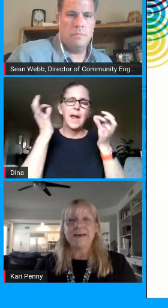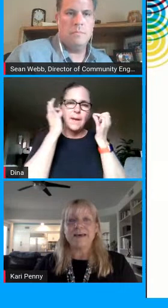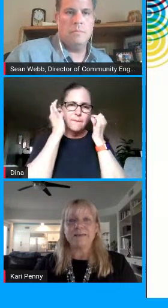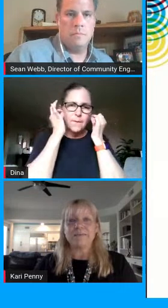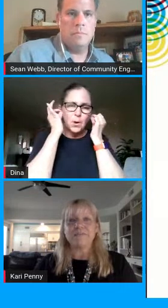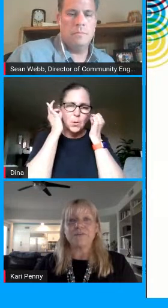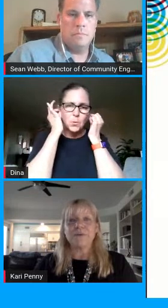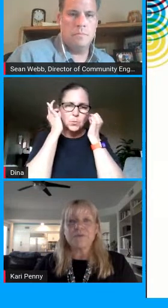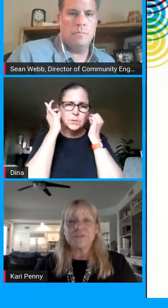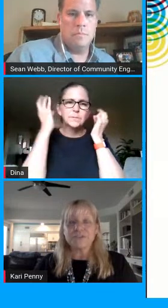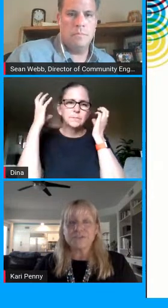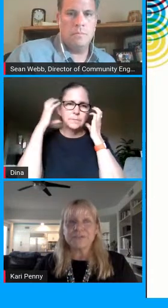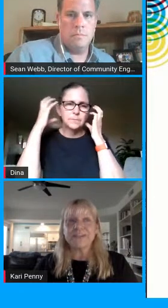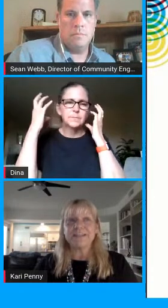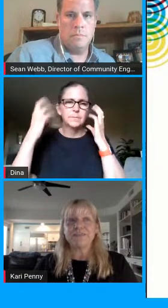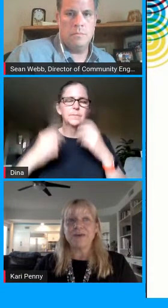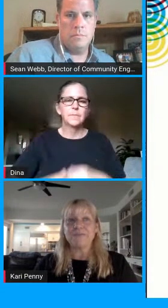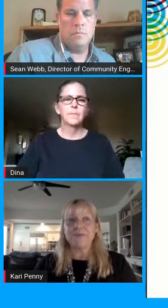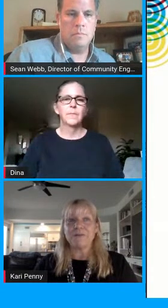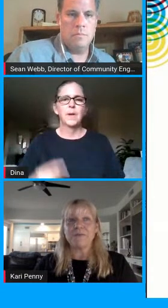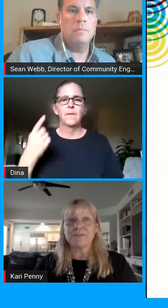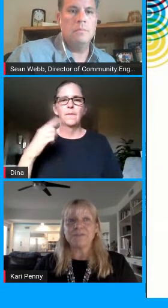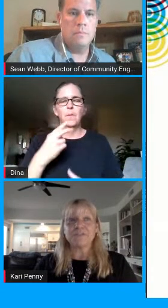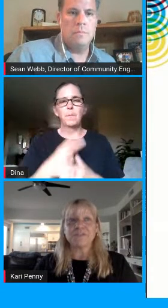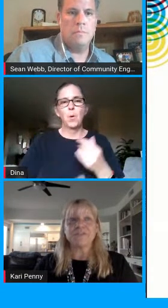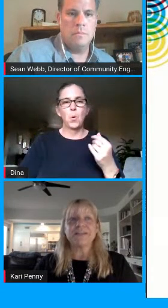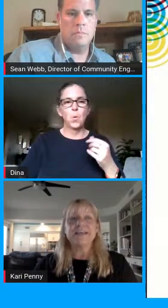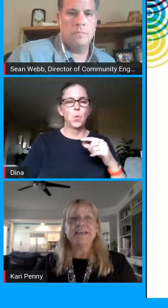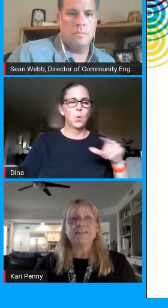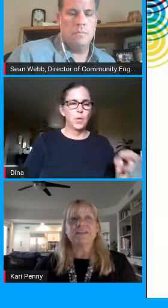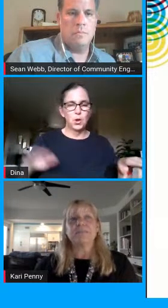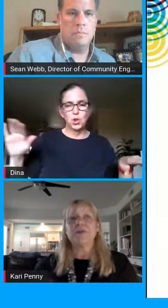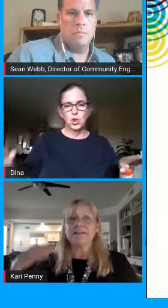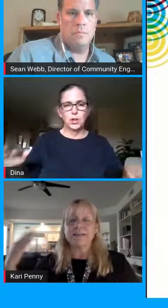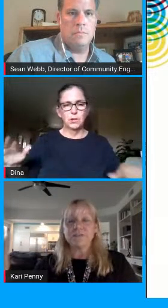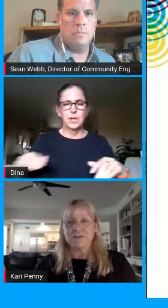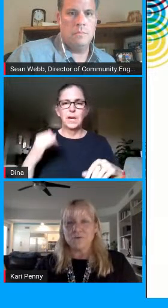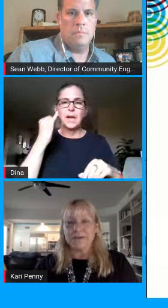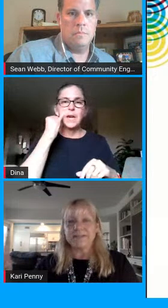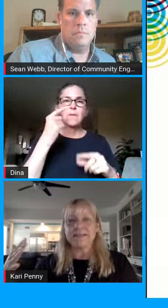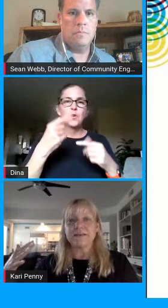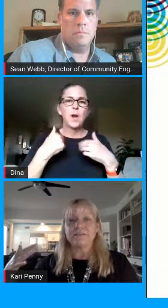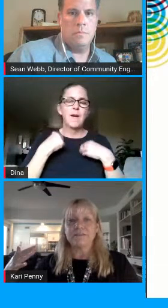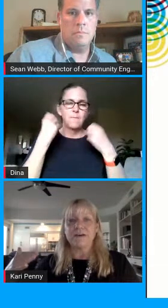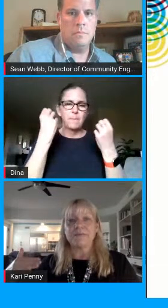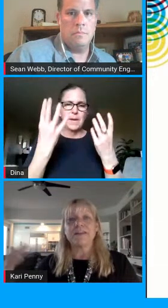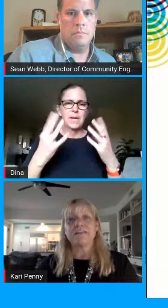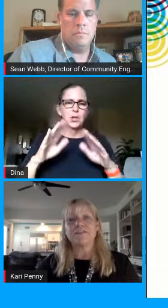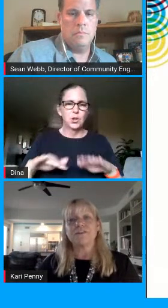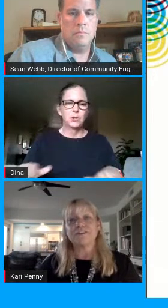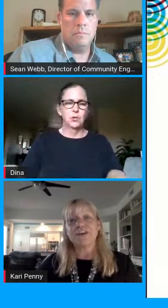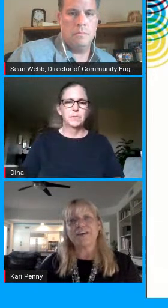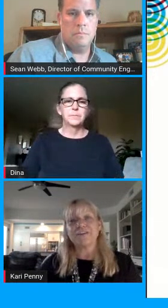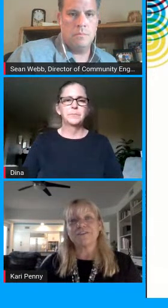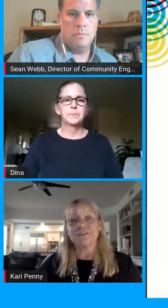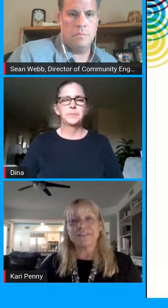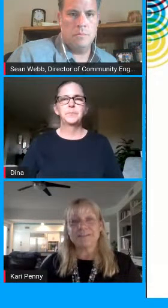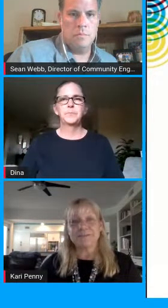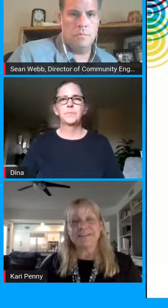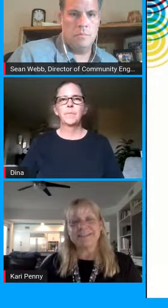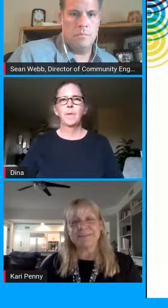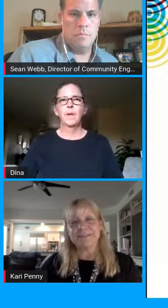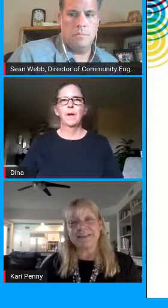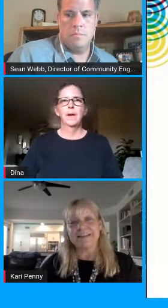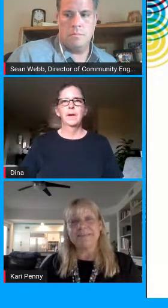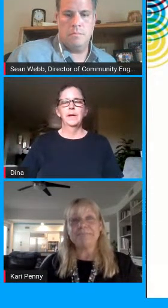um for both children if you have multiple children so that it blocks out the noise of another child or